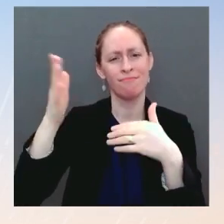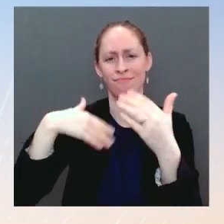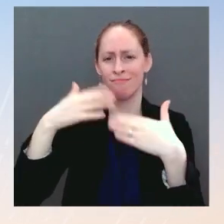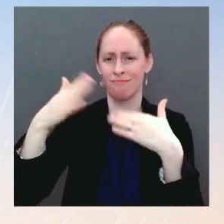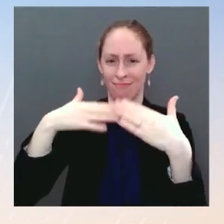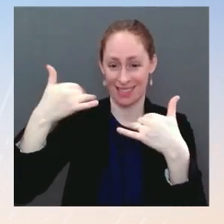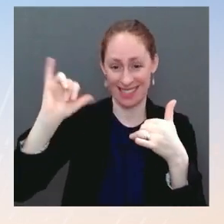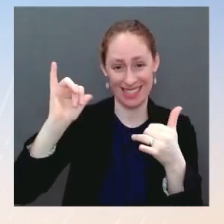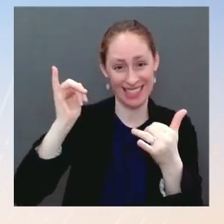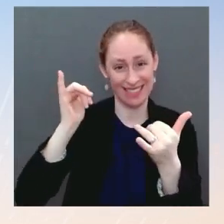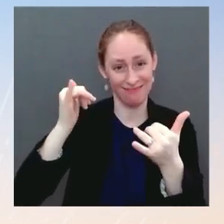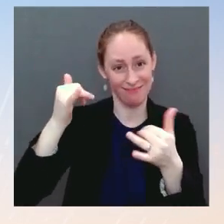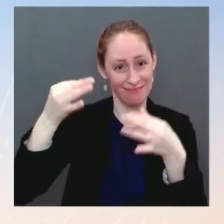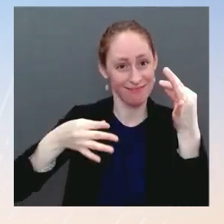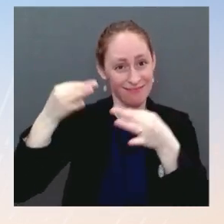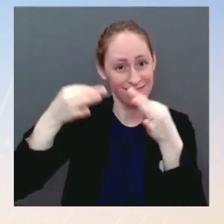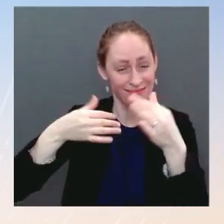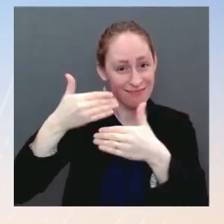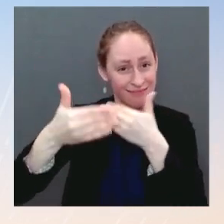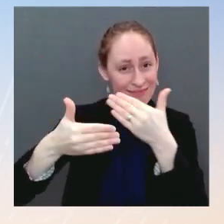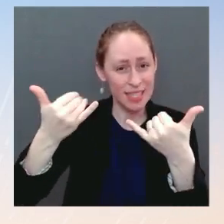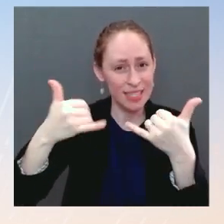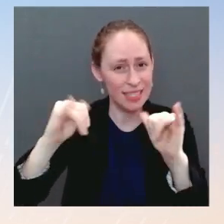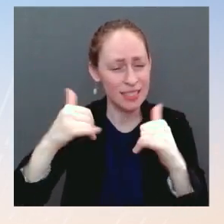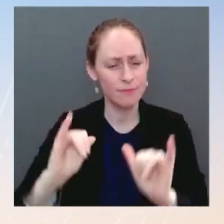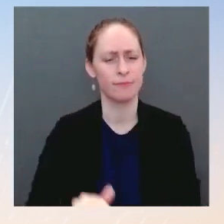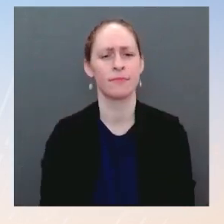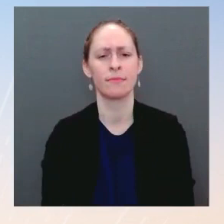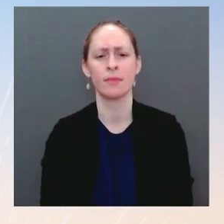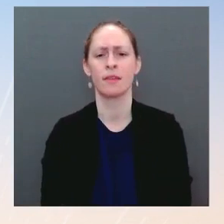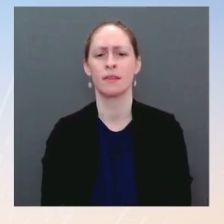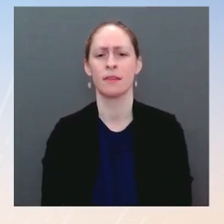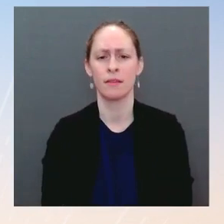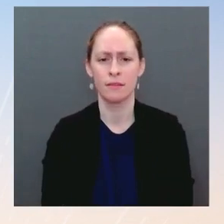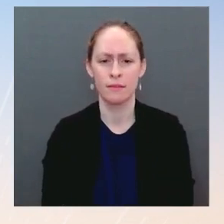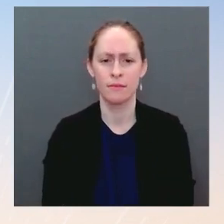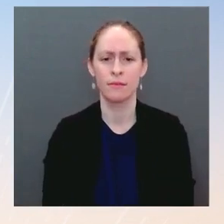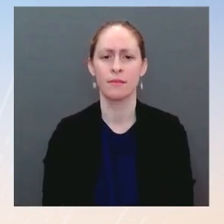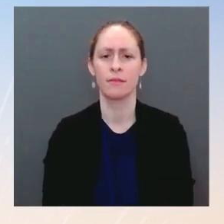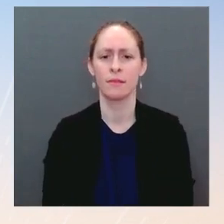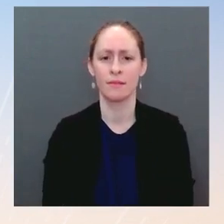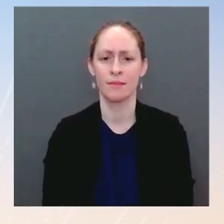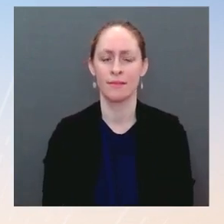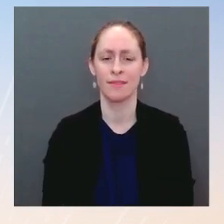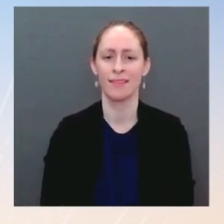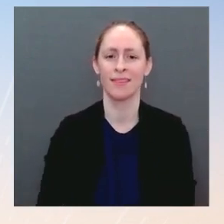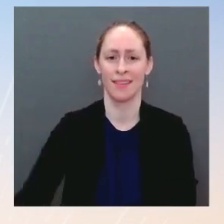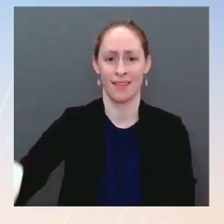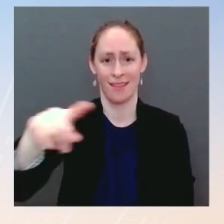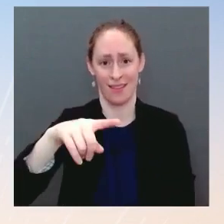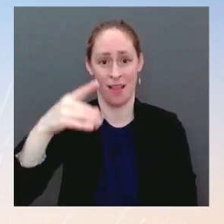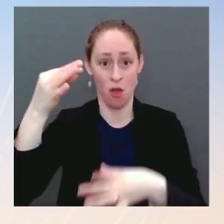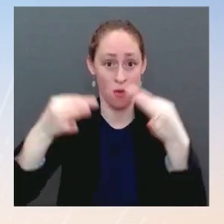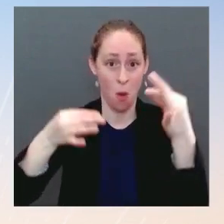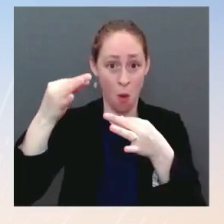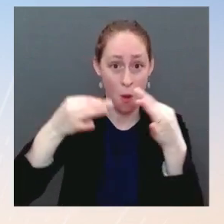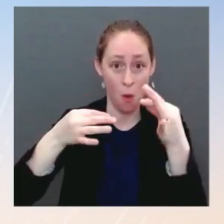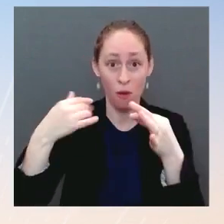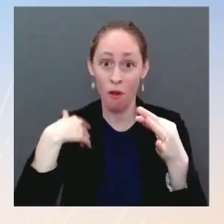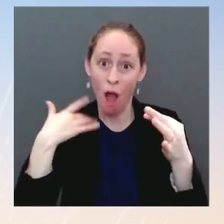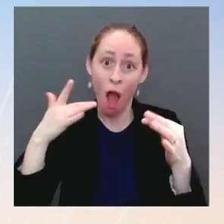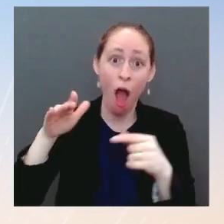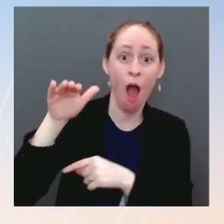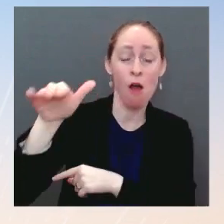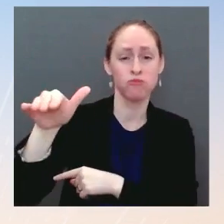court challenge is a significant barrier to implementing our intended policy. And that is, of course, not consistent with our